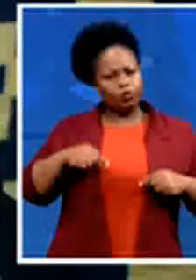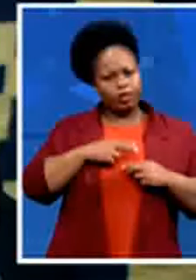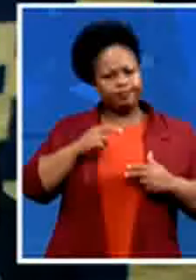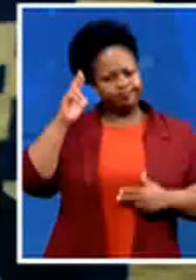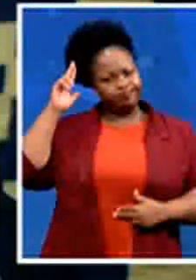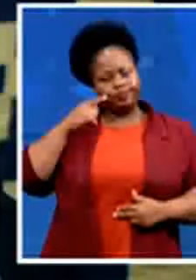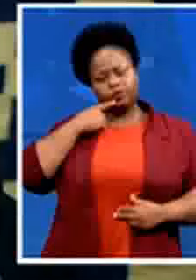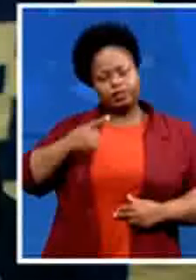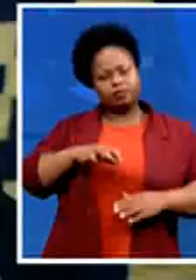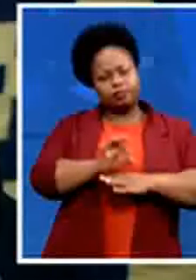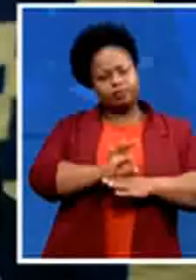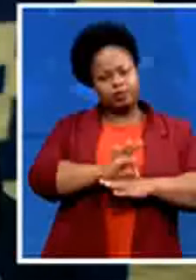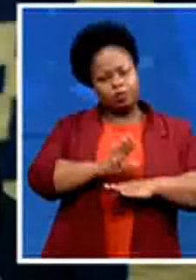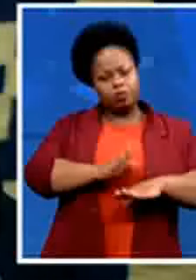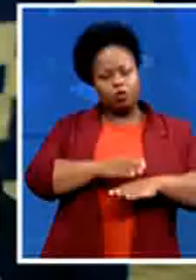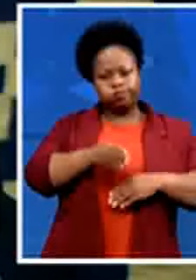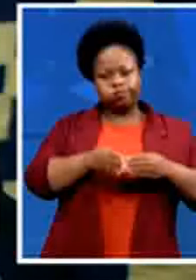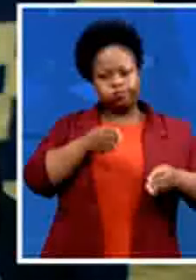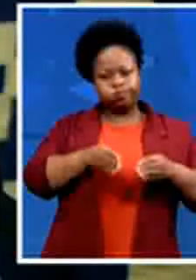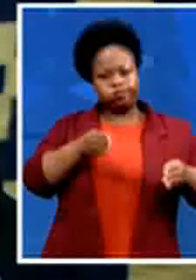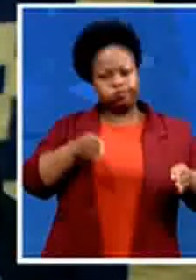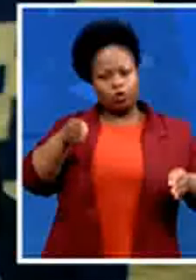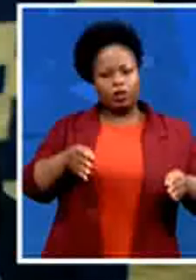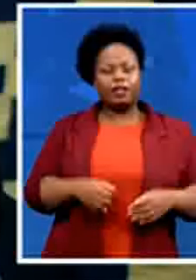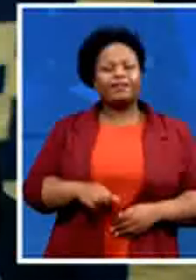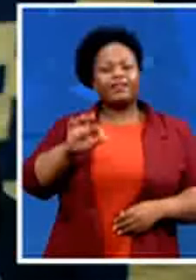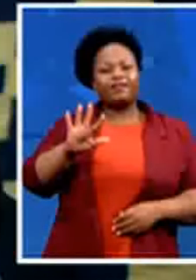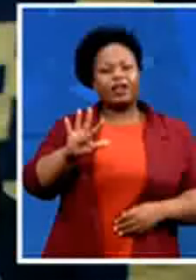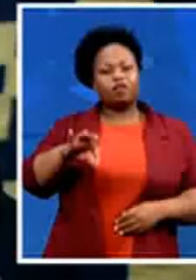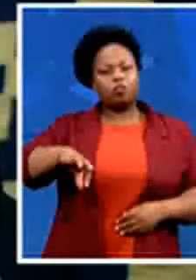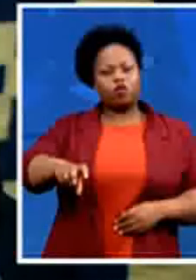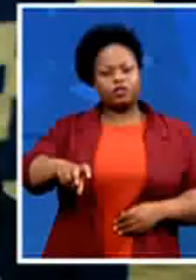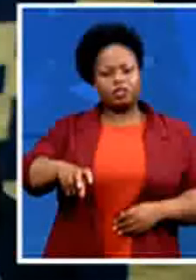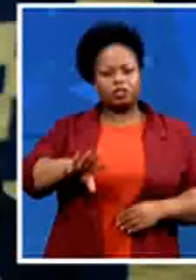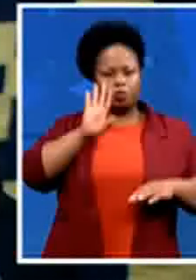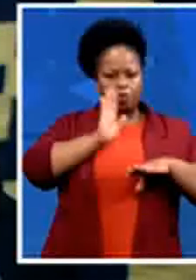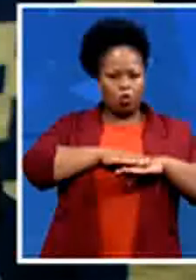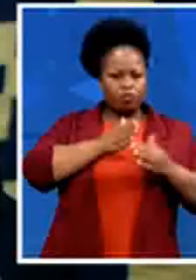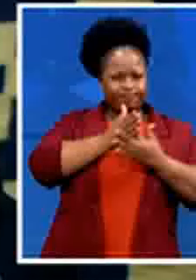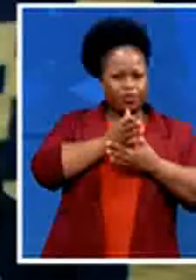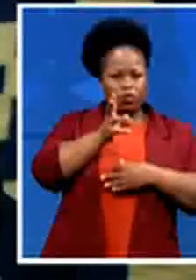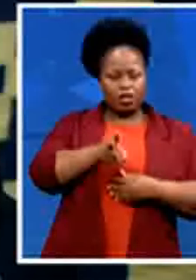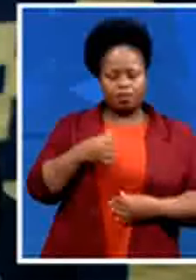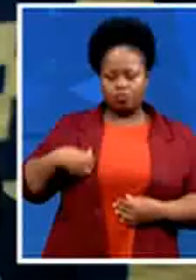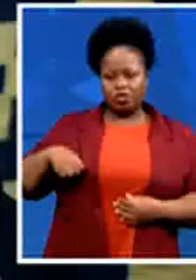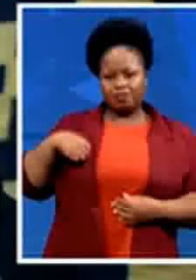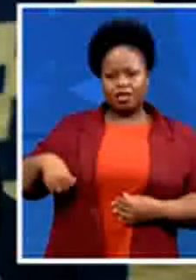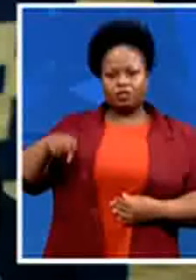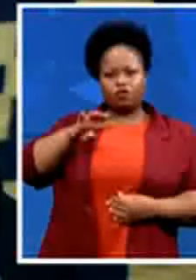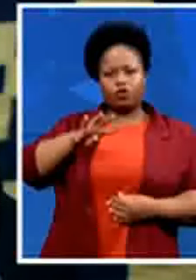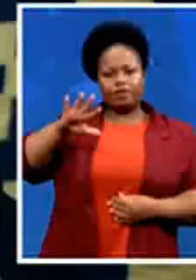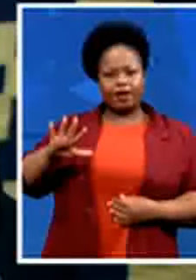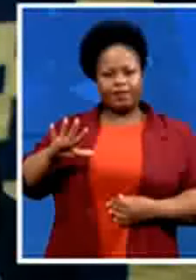now across five provinces um 45 municipalities six metros